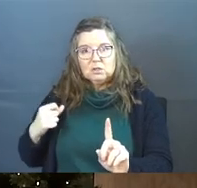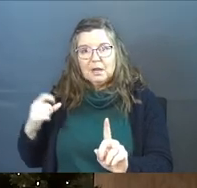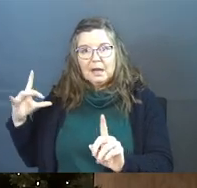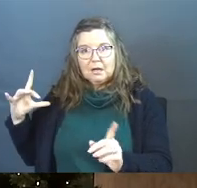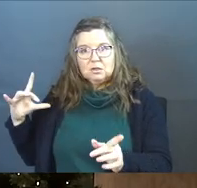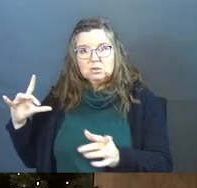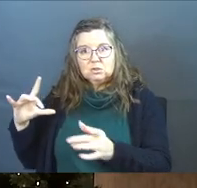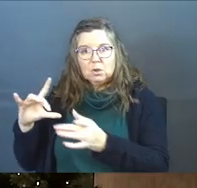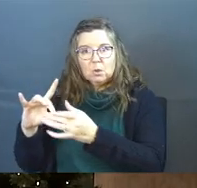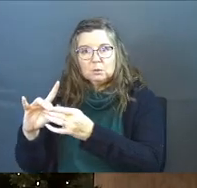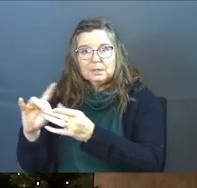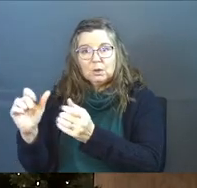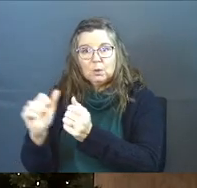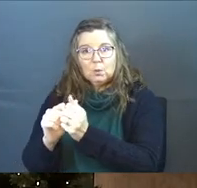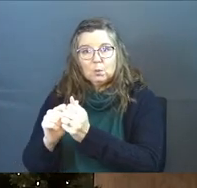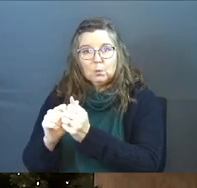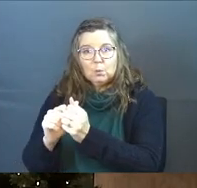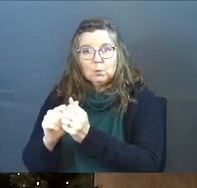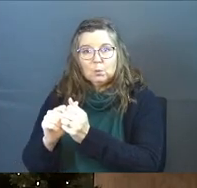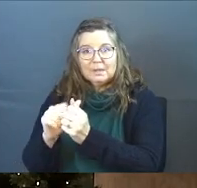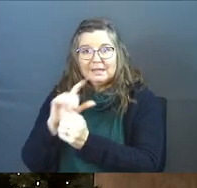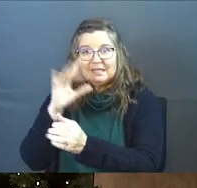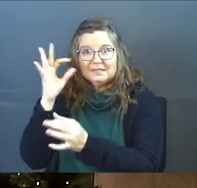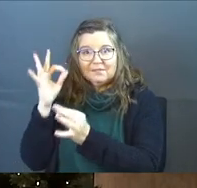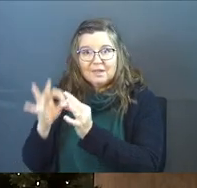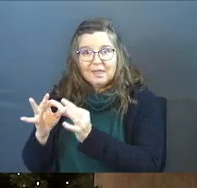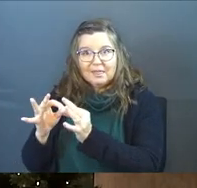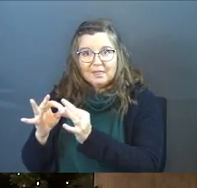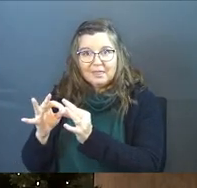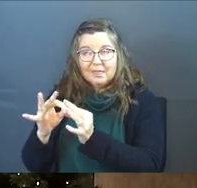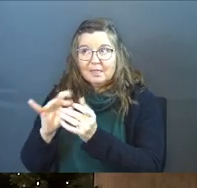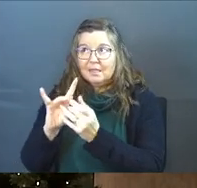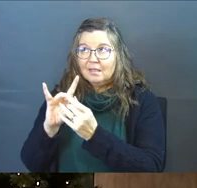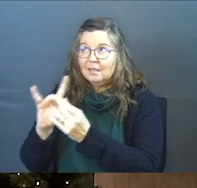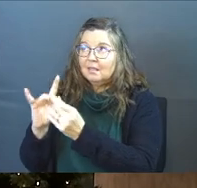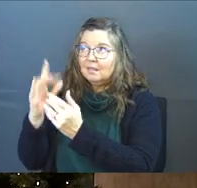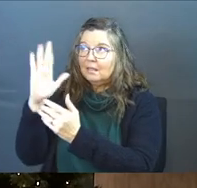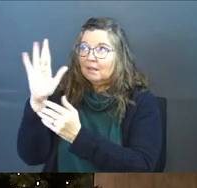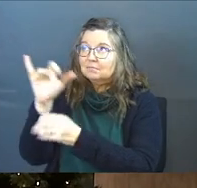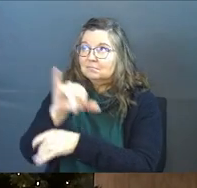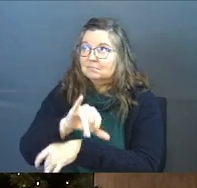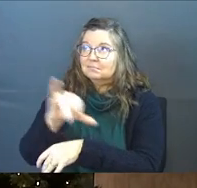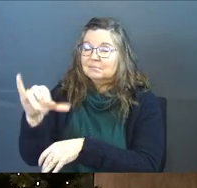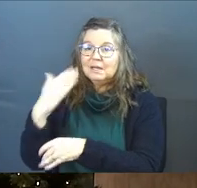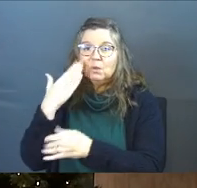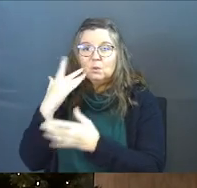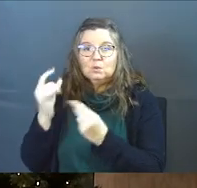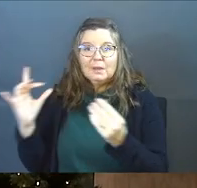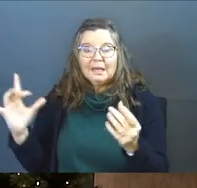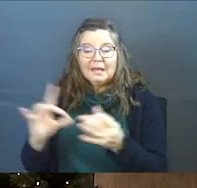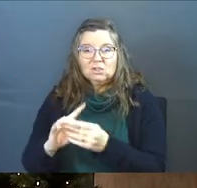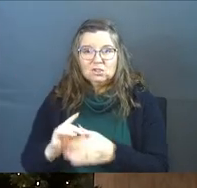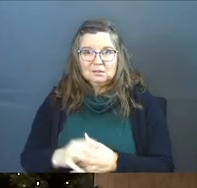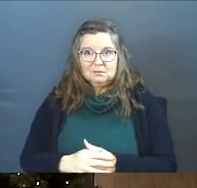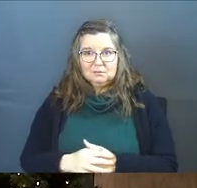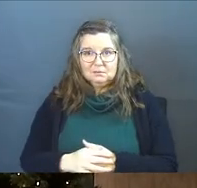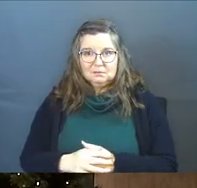associated it with his devout faith. And he kind of didn't know what to do with that connection.